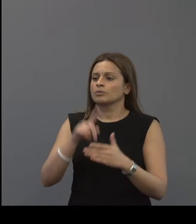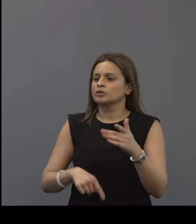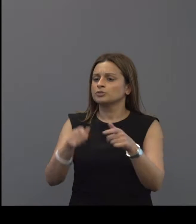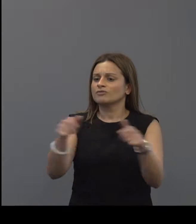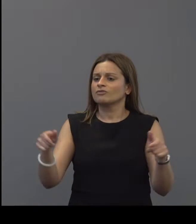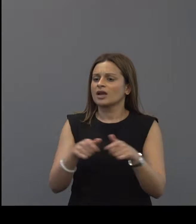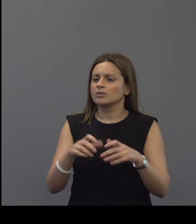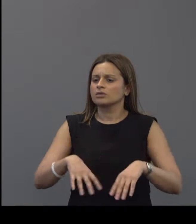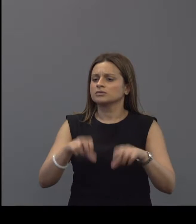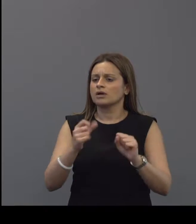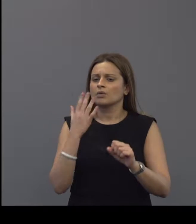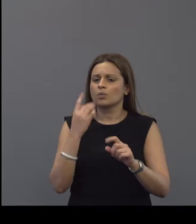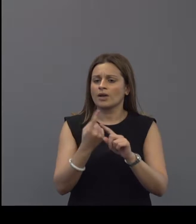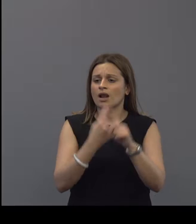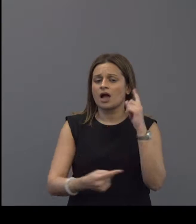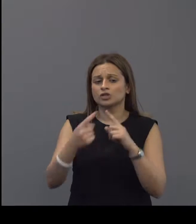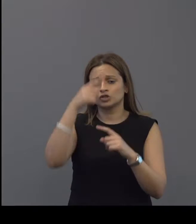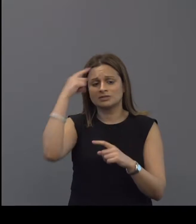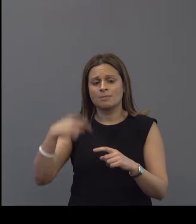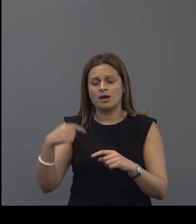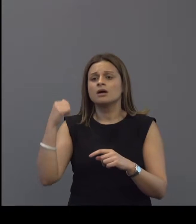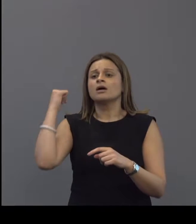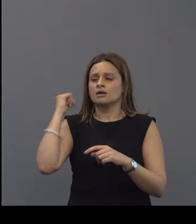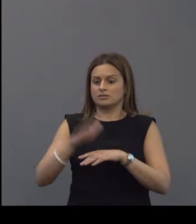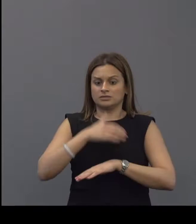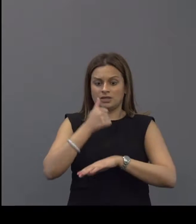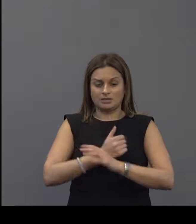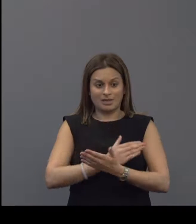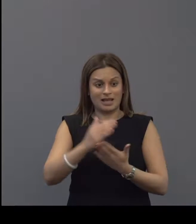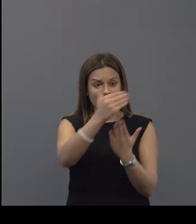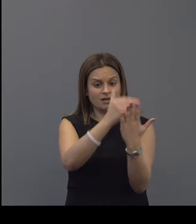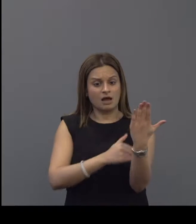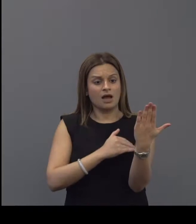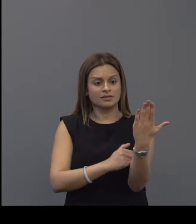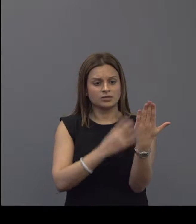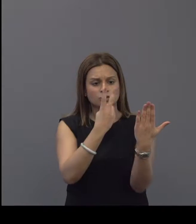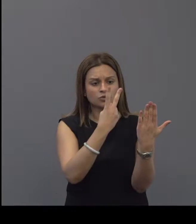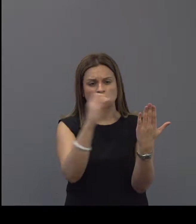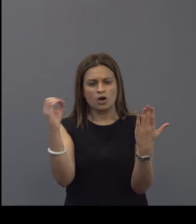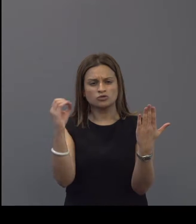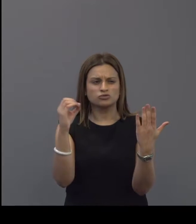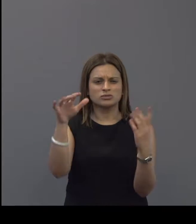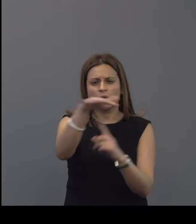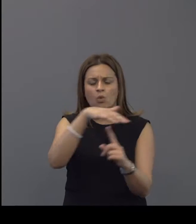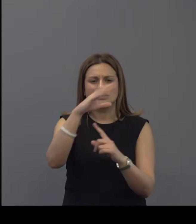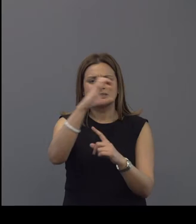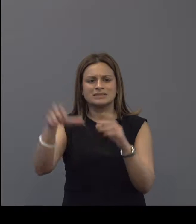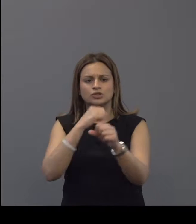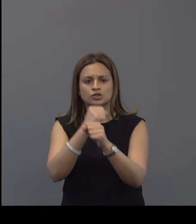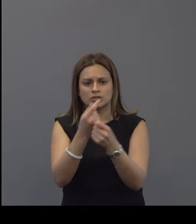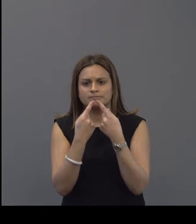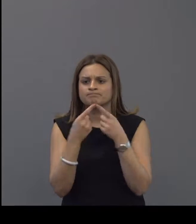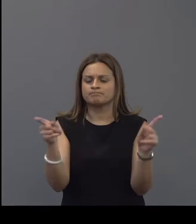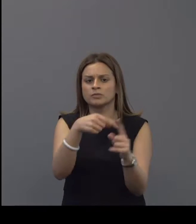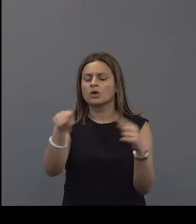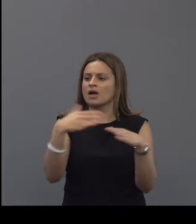last summer and what it does is to set out a clear guide to the 200 plus local ccgs in terms